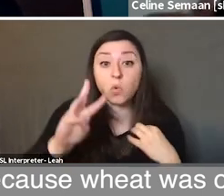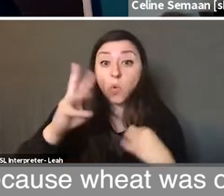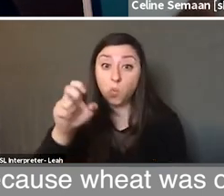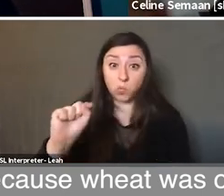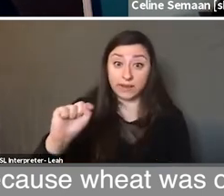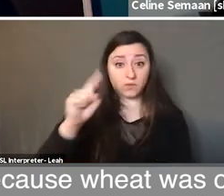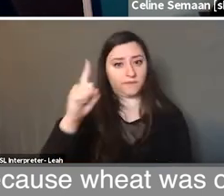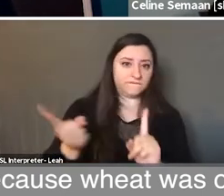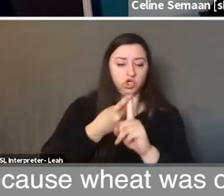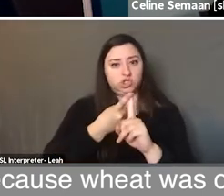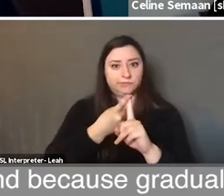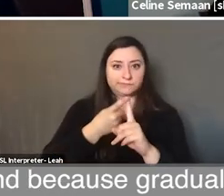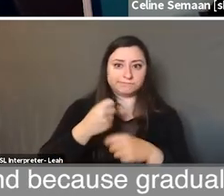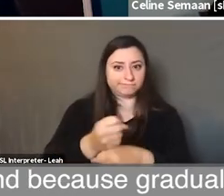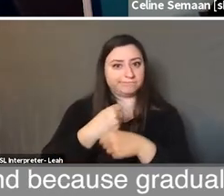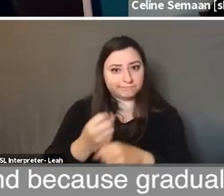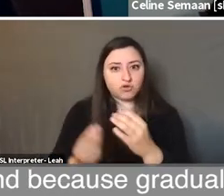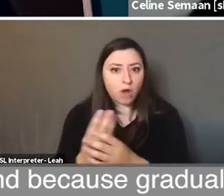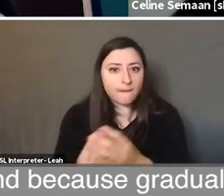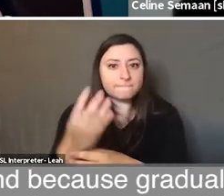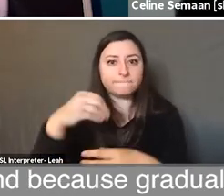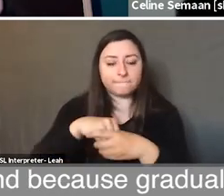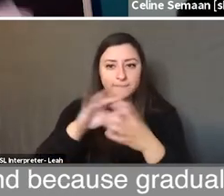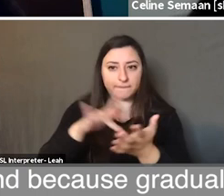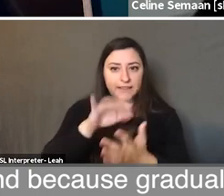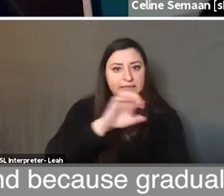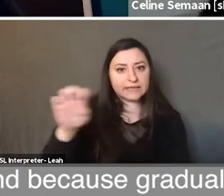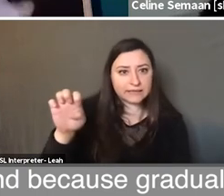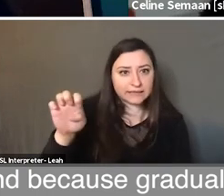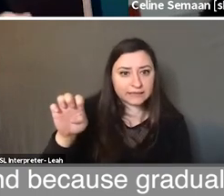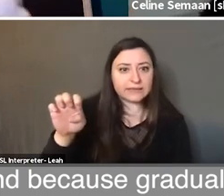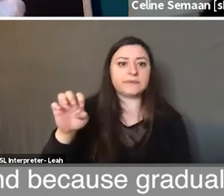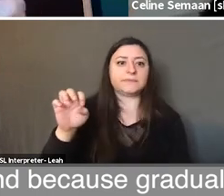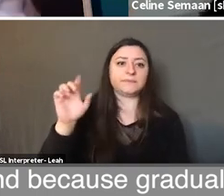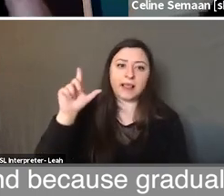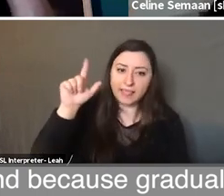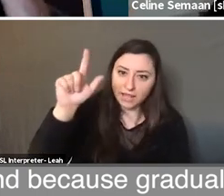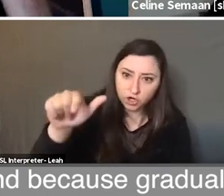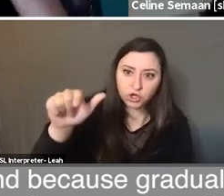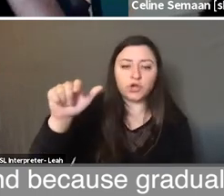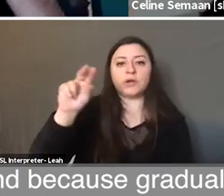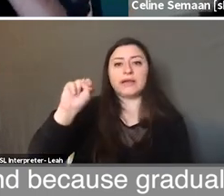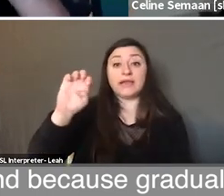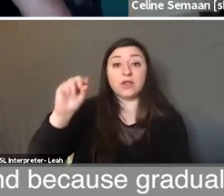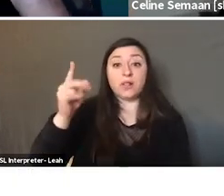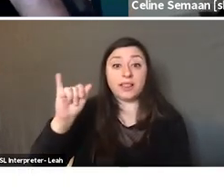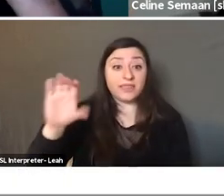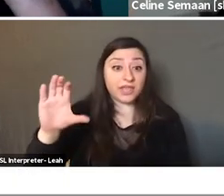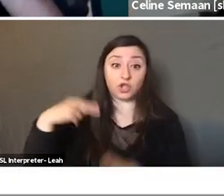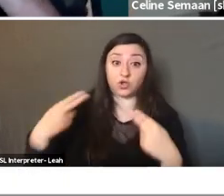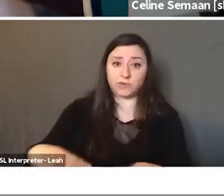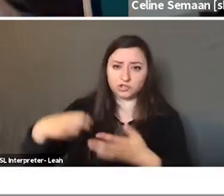first domesticated crops in the Middle East, and because gradually Neolithic humans discovered that by crushing